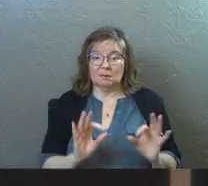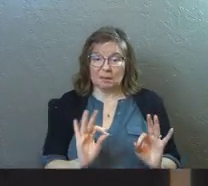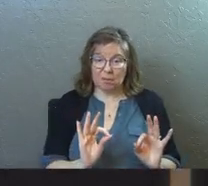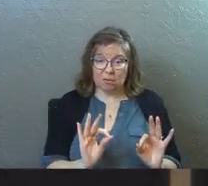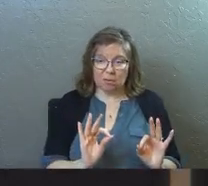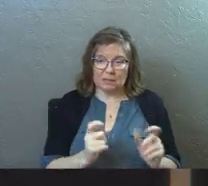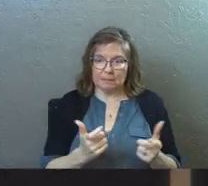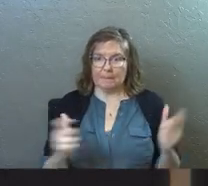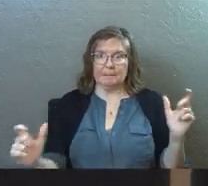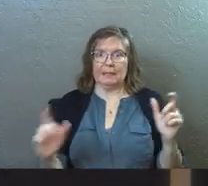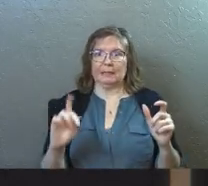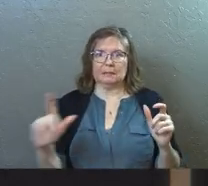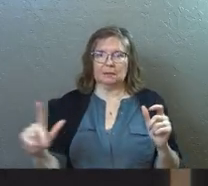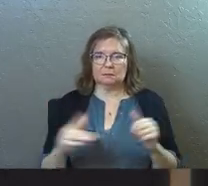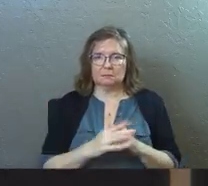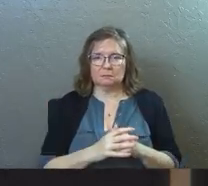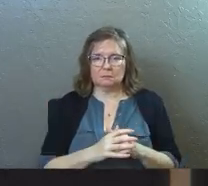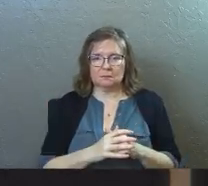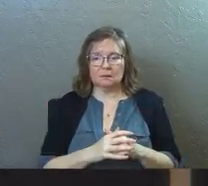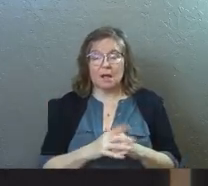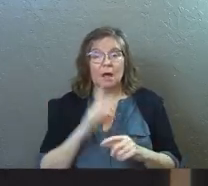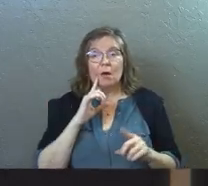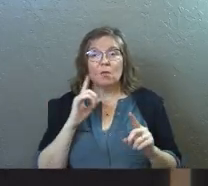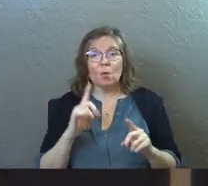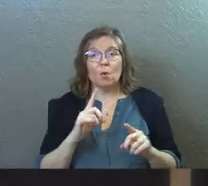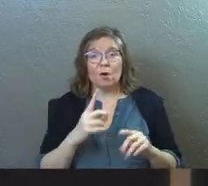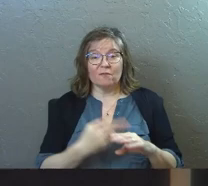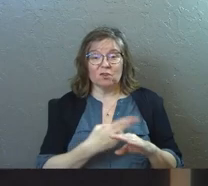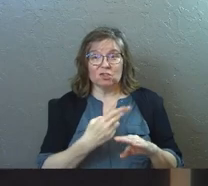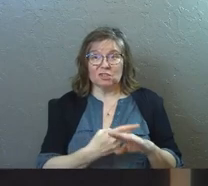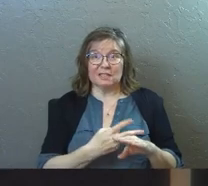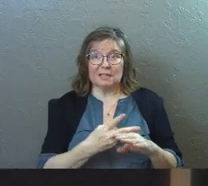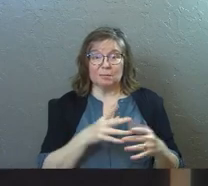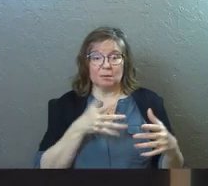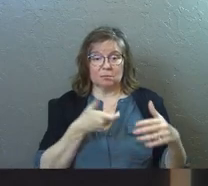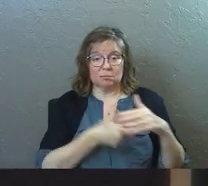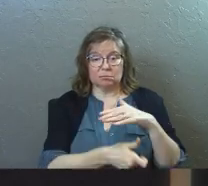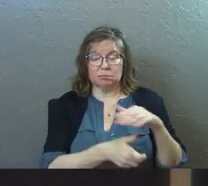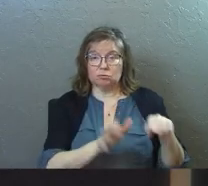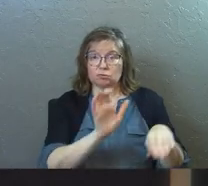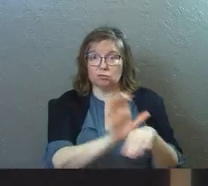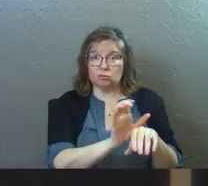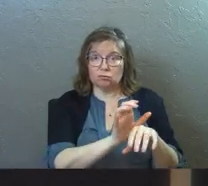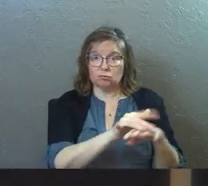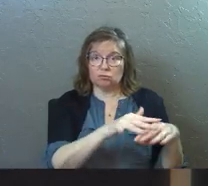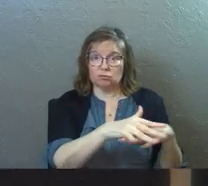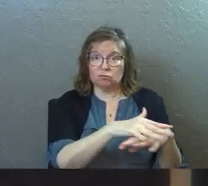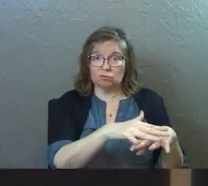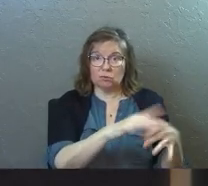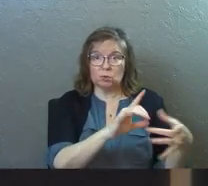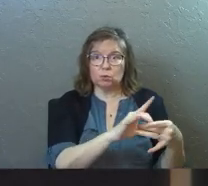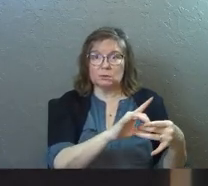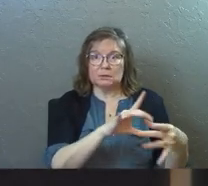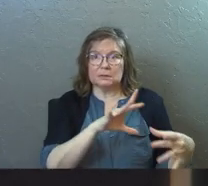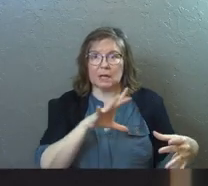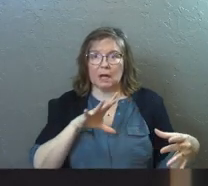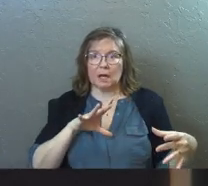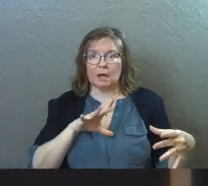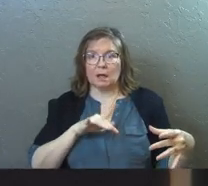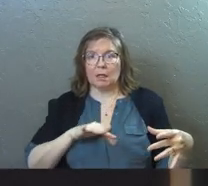and ultimately to disconnect sheep from churches. And I'm just being very, very direct and blunt here because I don't like it.